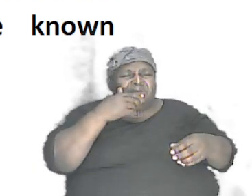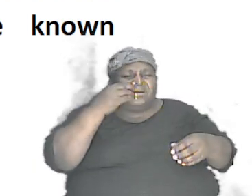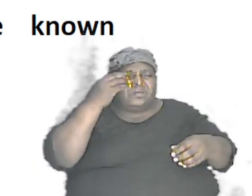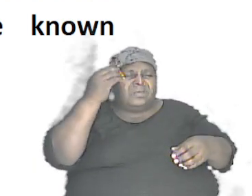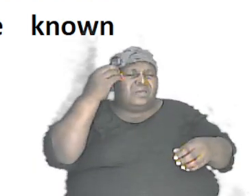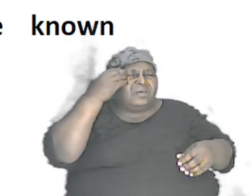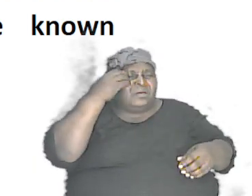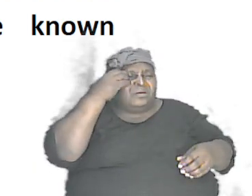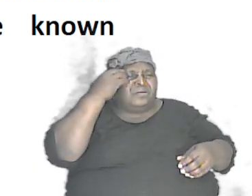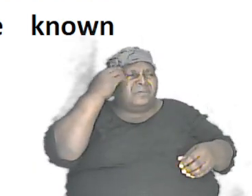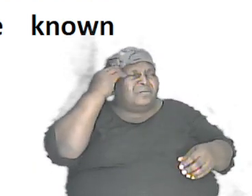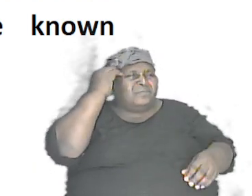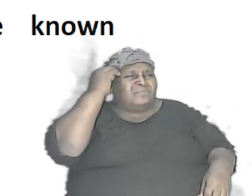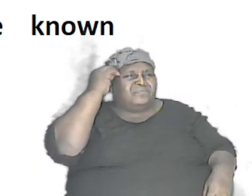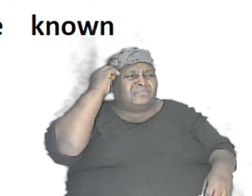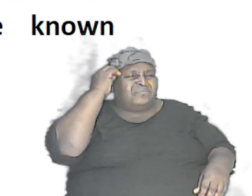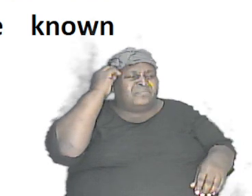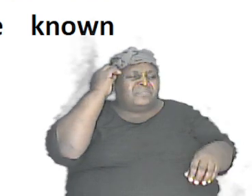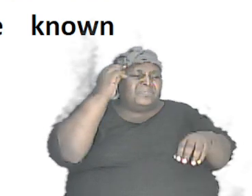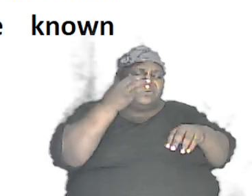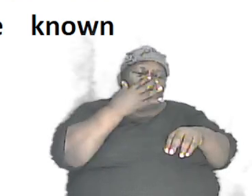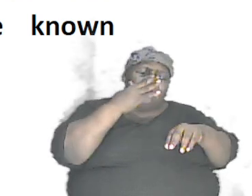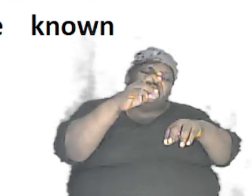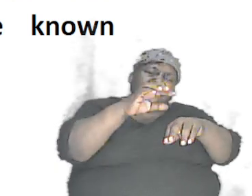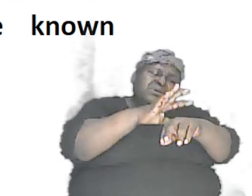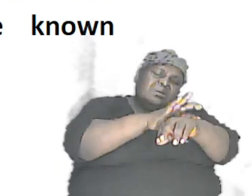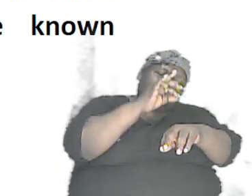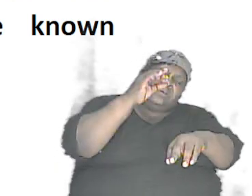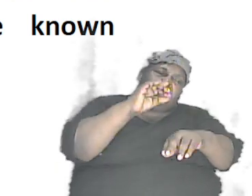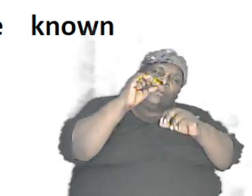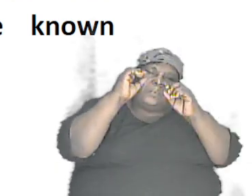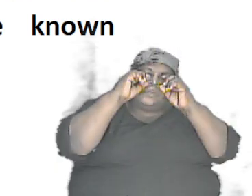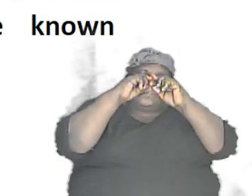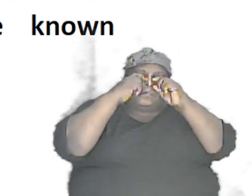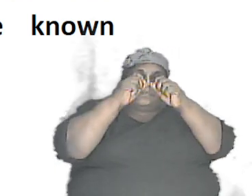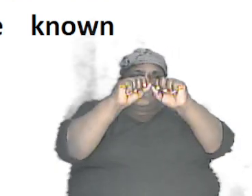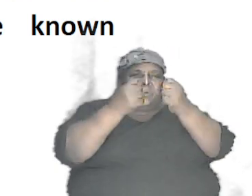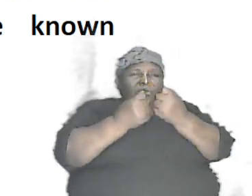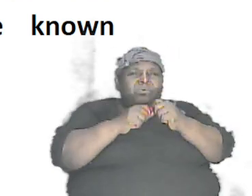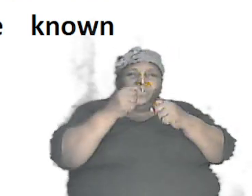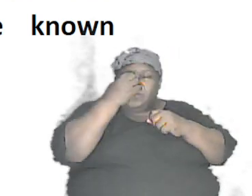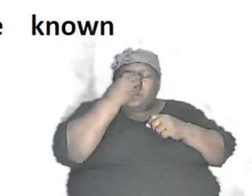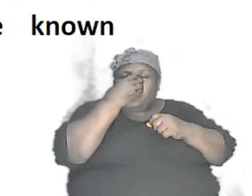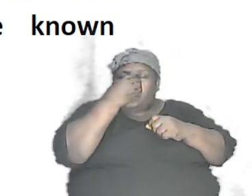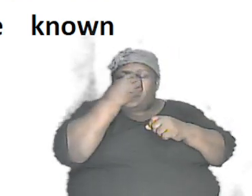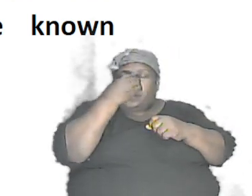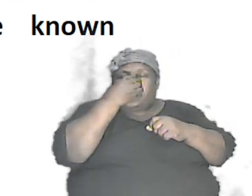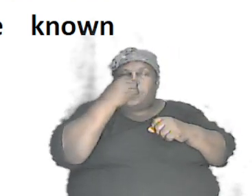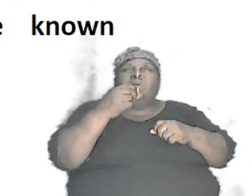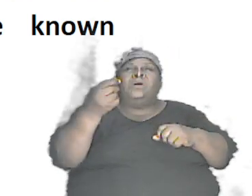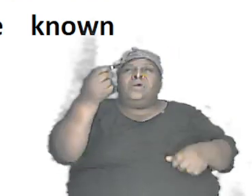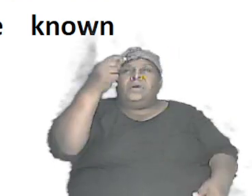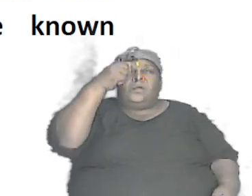our hair or the color of our skin or the shape of our nose or how our eyes are set